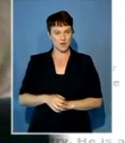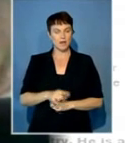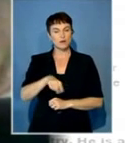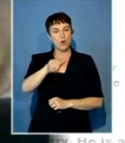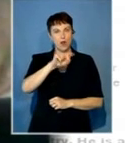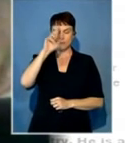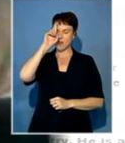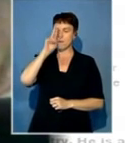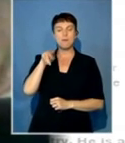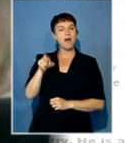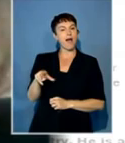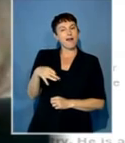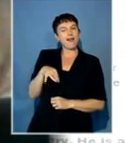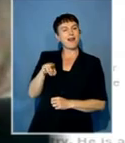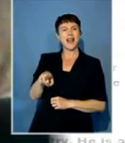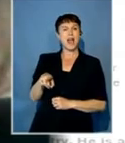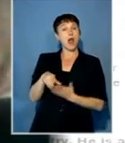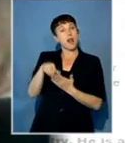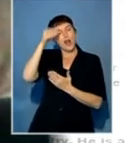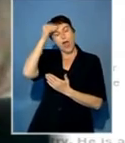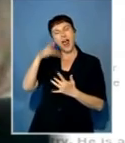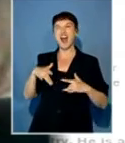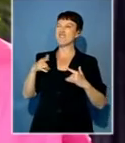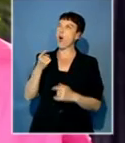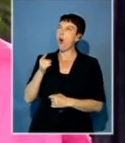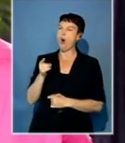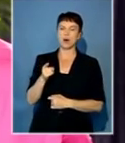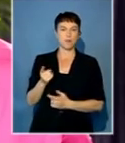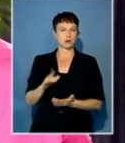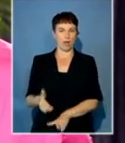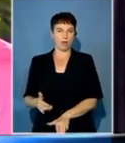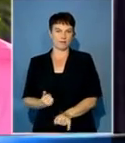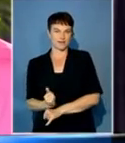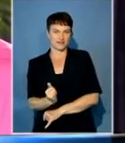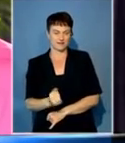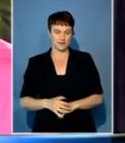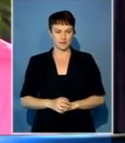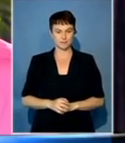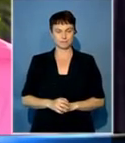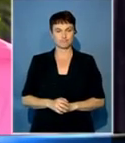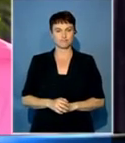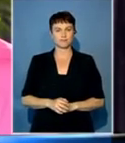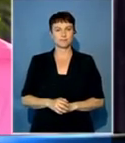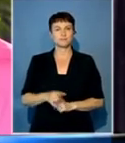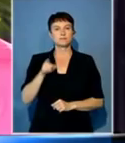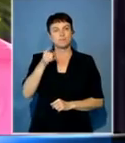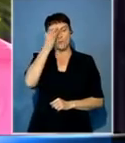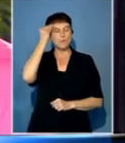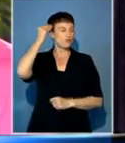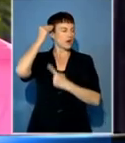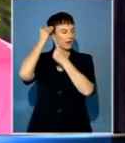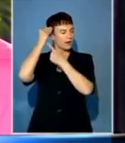still learning to live before she died. Emptiness and memories would take the place of me and I thought of you. And